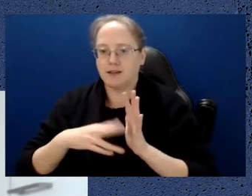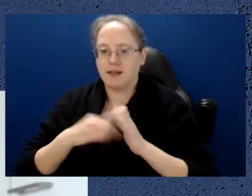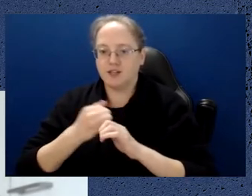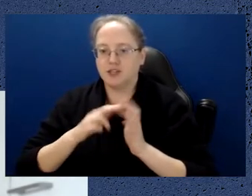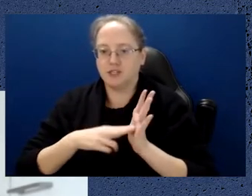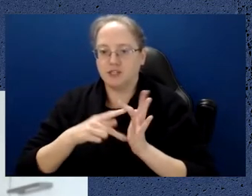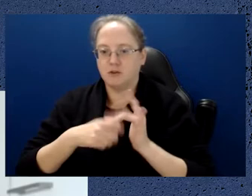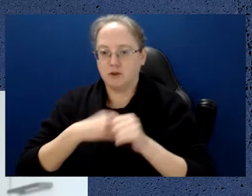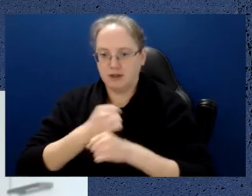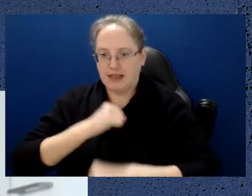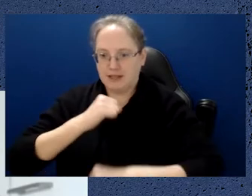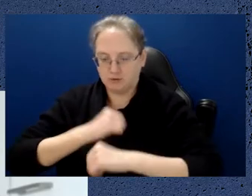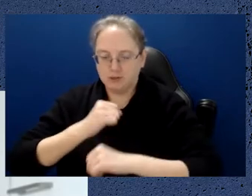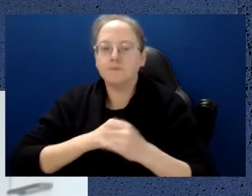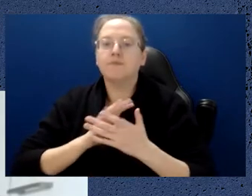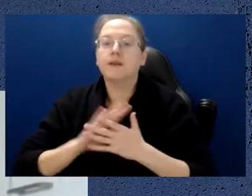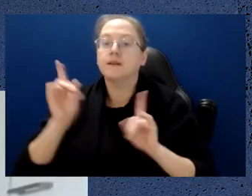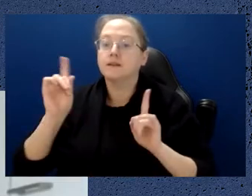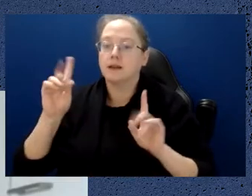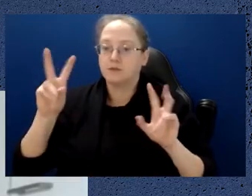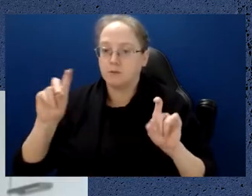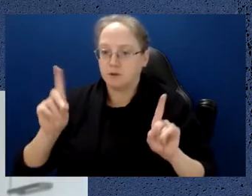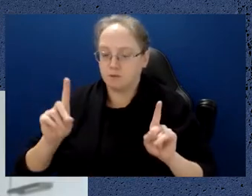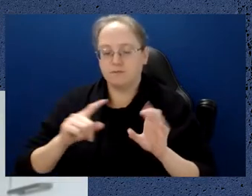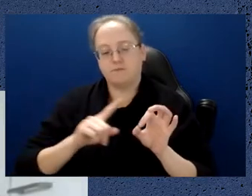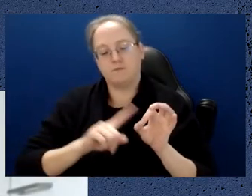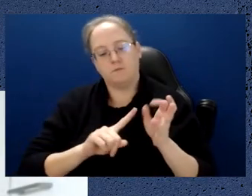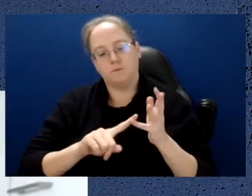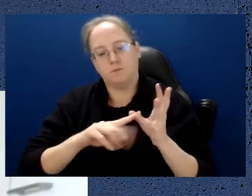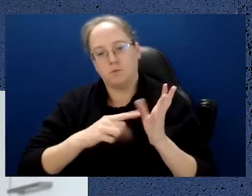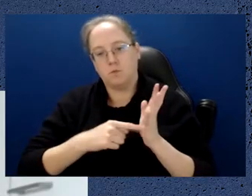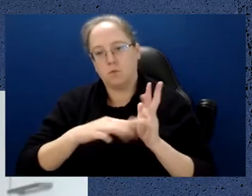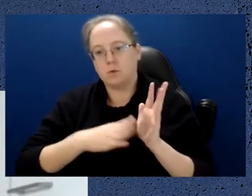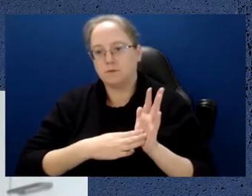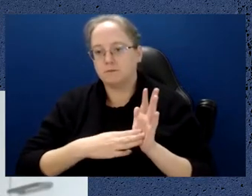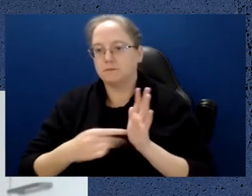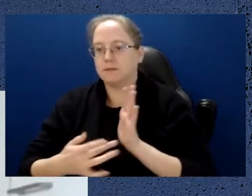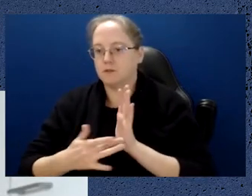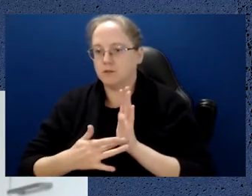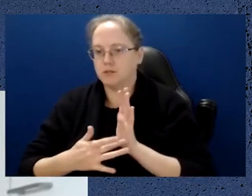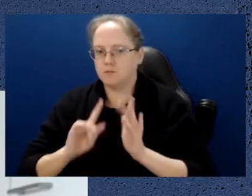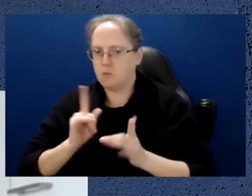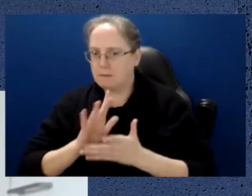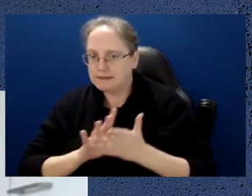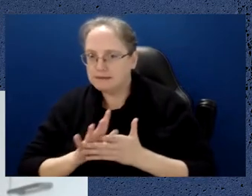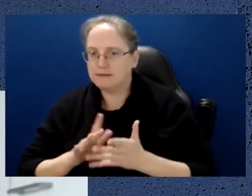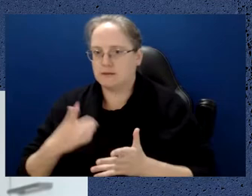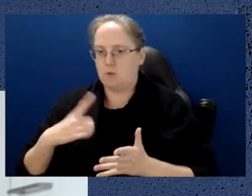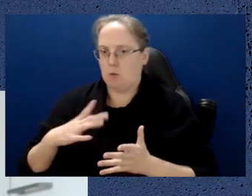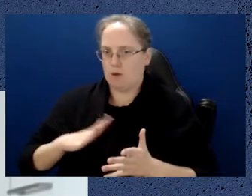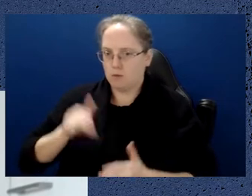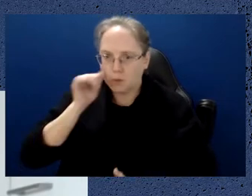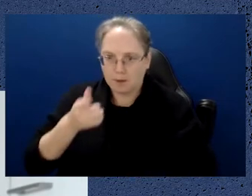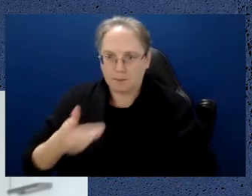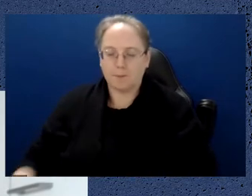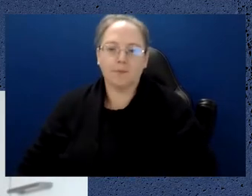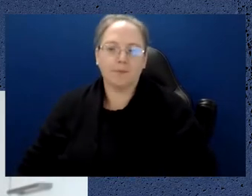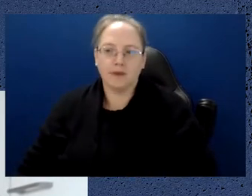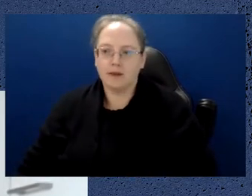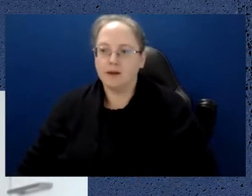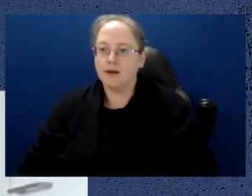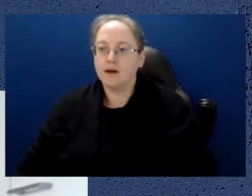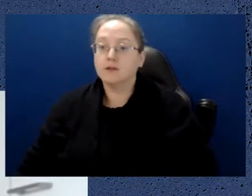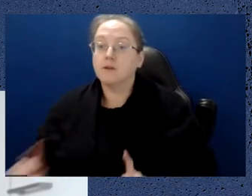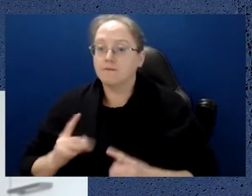quantum technology. What is it and why do we need to know? So firstly, just on behalf